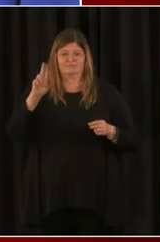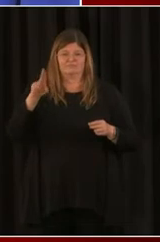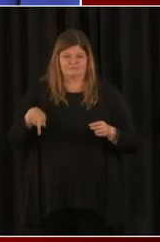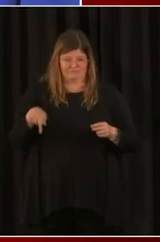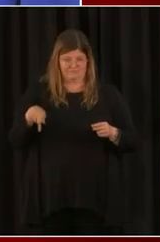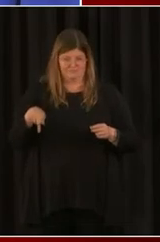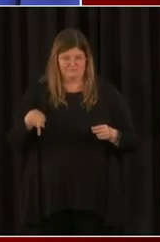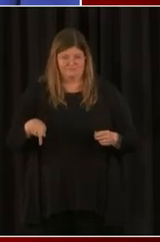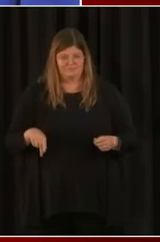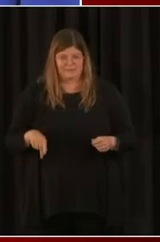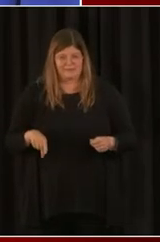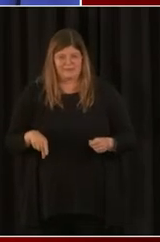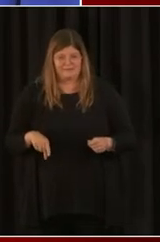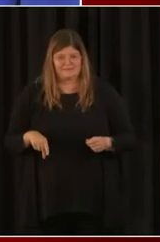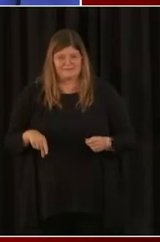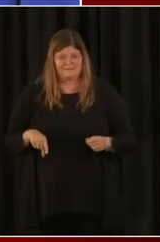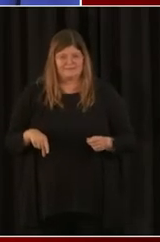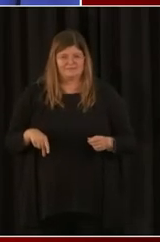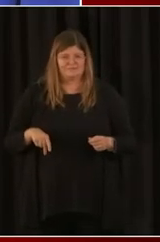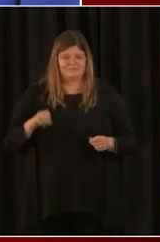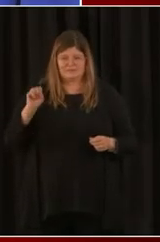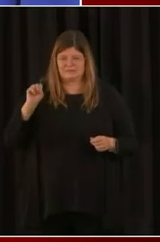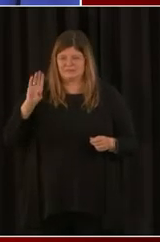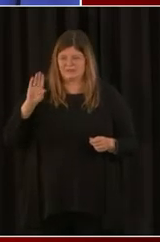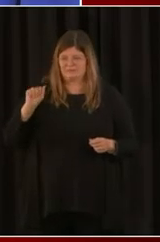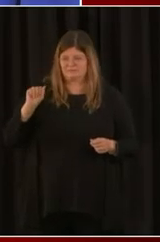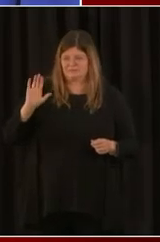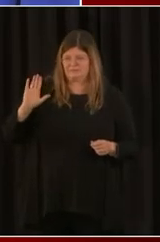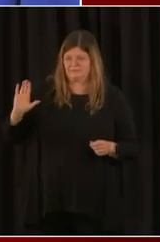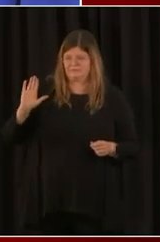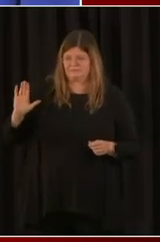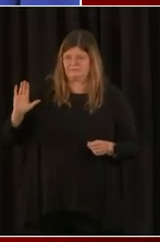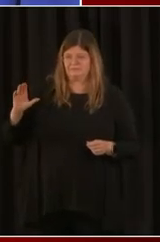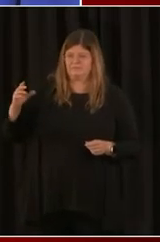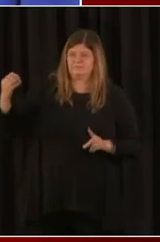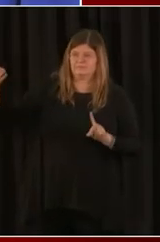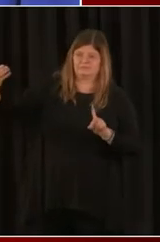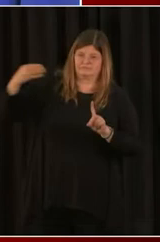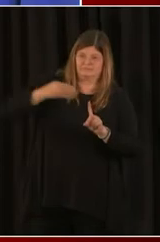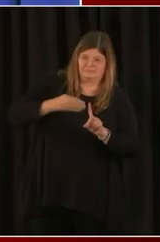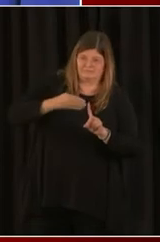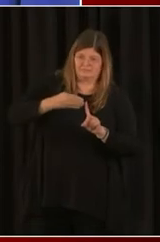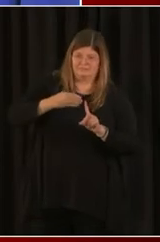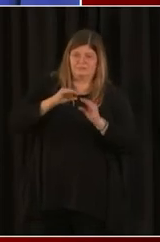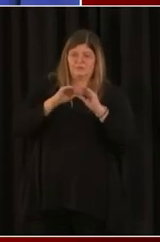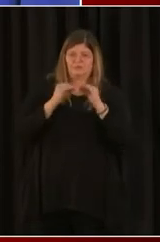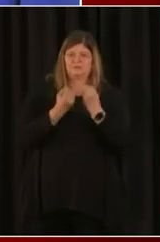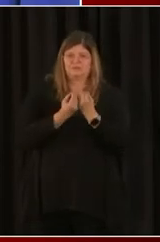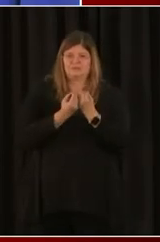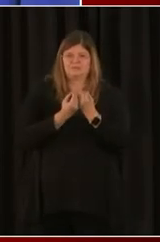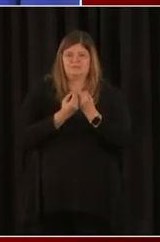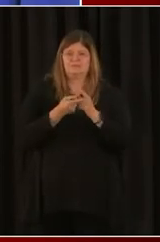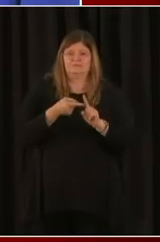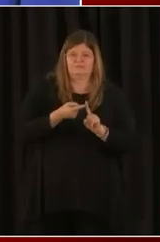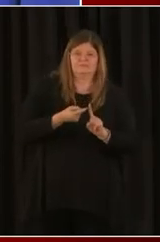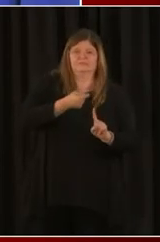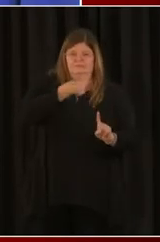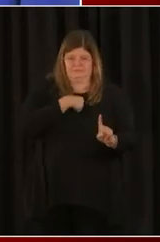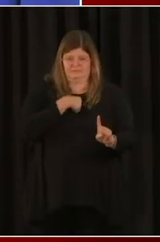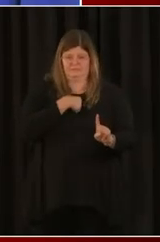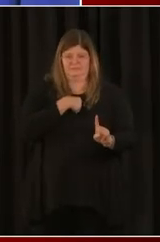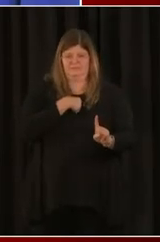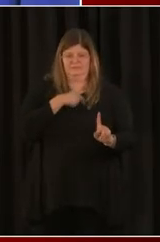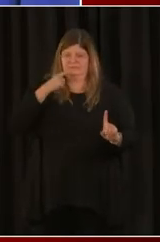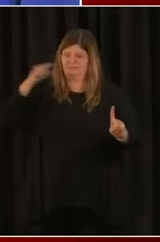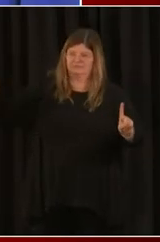came through the SBA program as well. I will say thank you. And also, one last piece of advice I will give, particularly for small businesses,